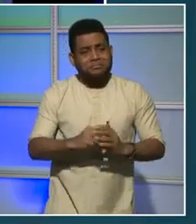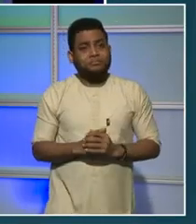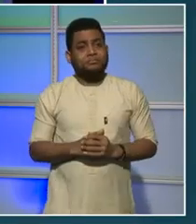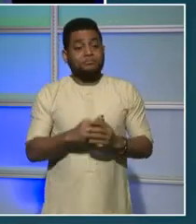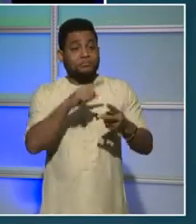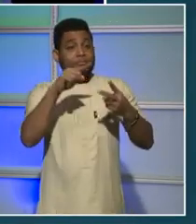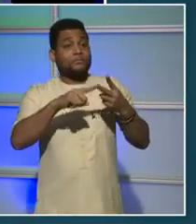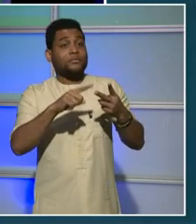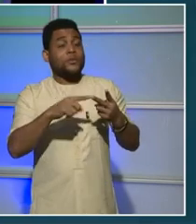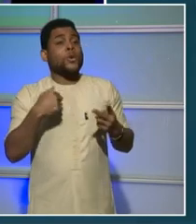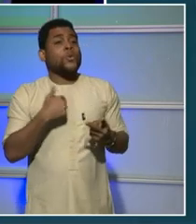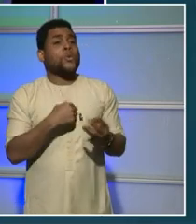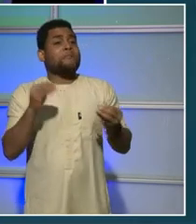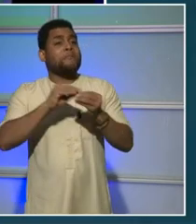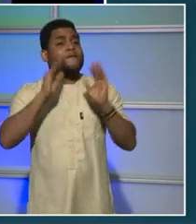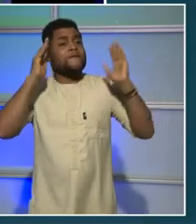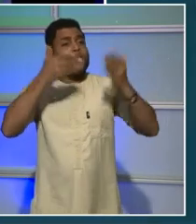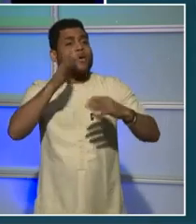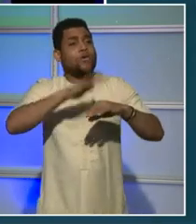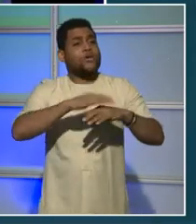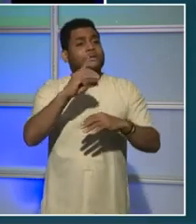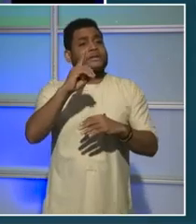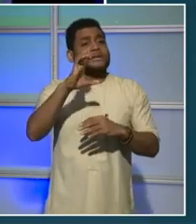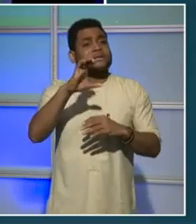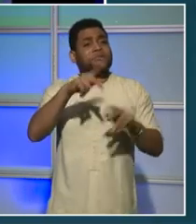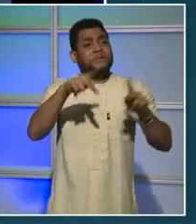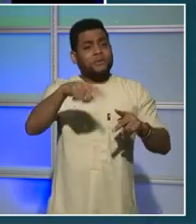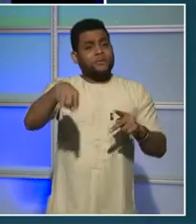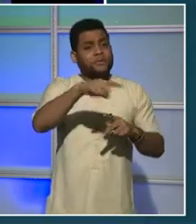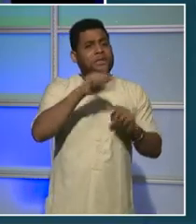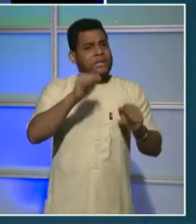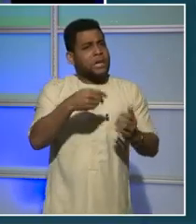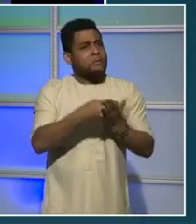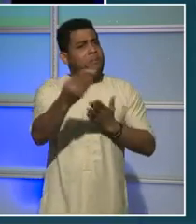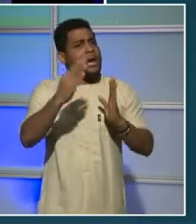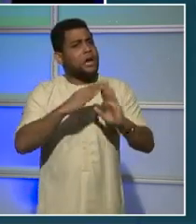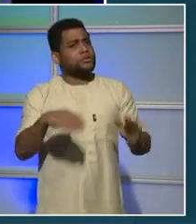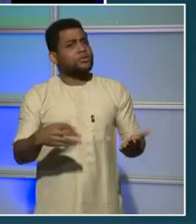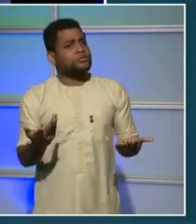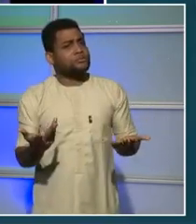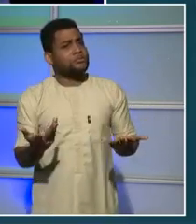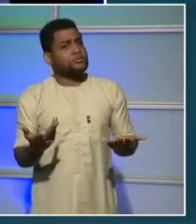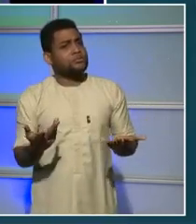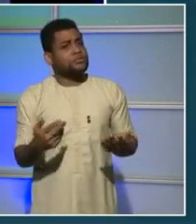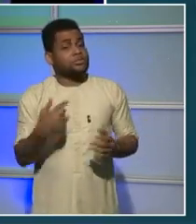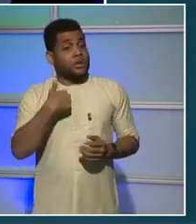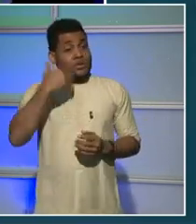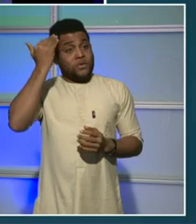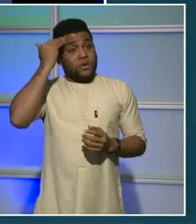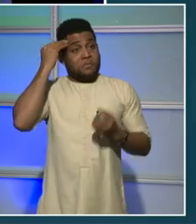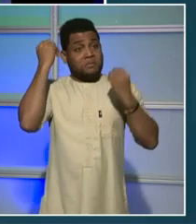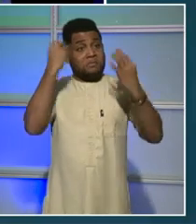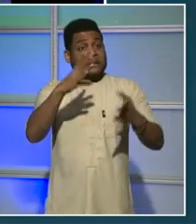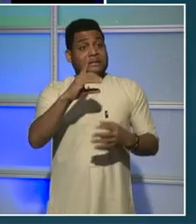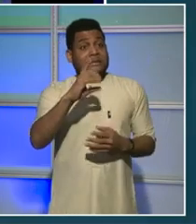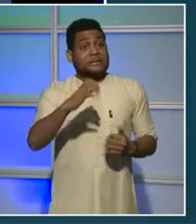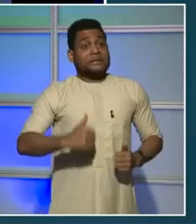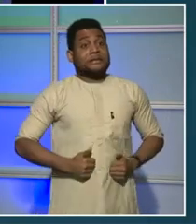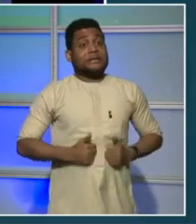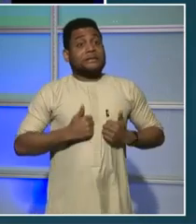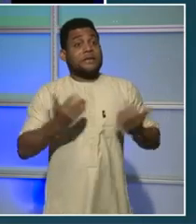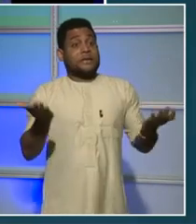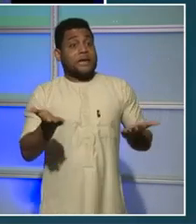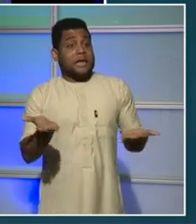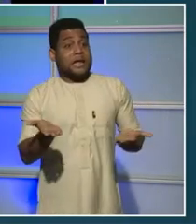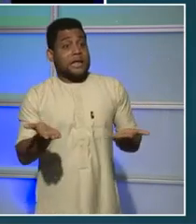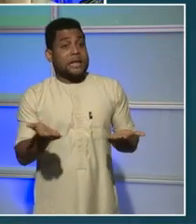on more people in Washington, D.C. being able to buy their home. We know that so many Washingtonians create wealth and pass the